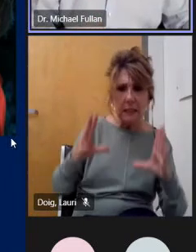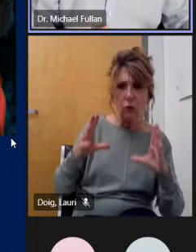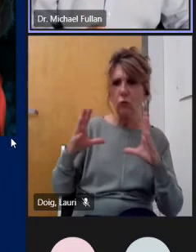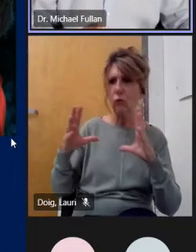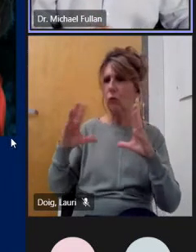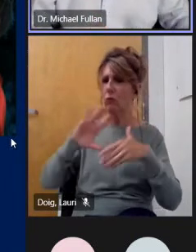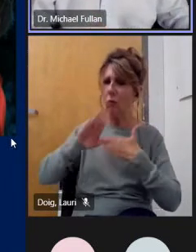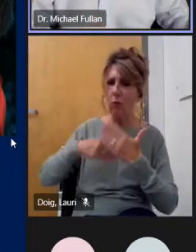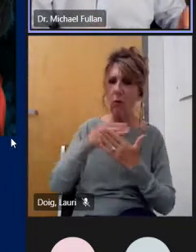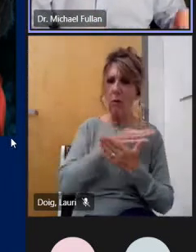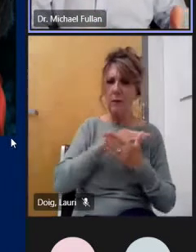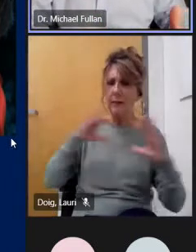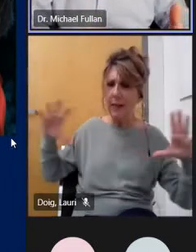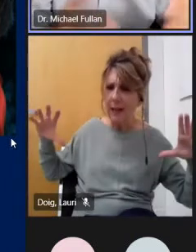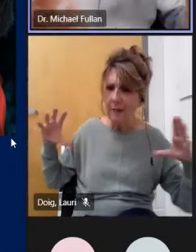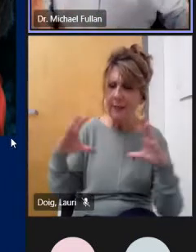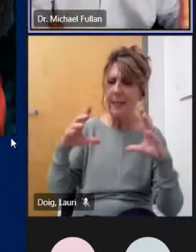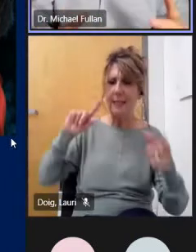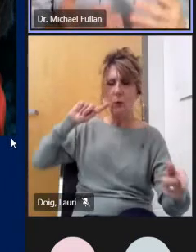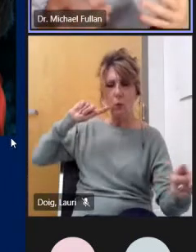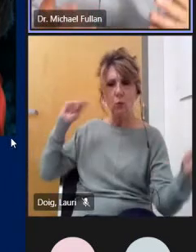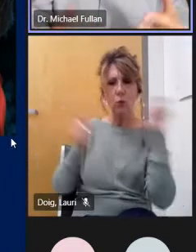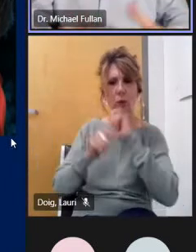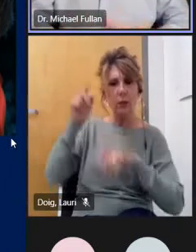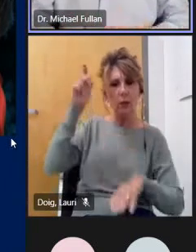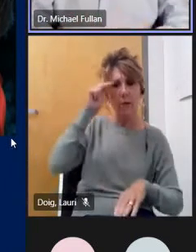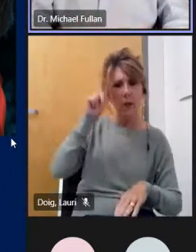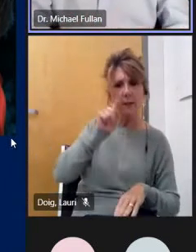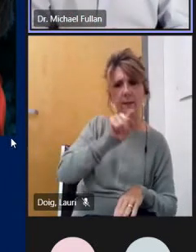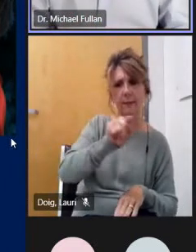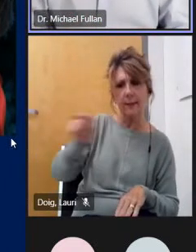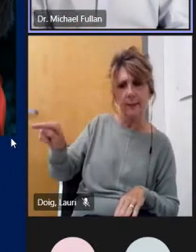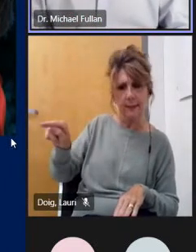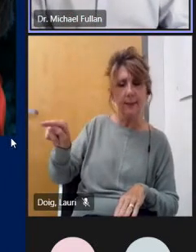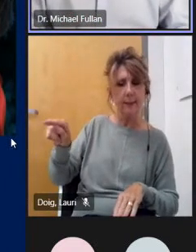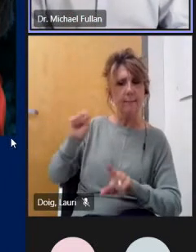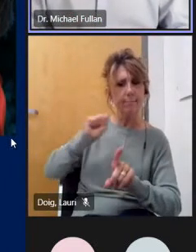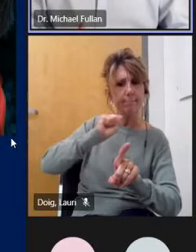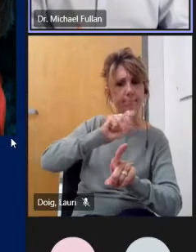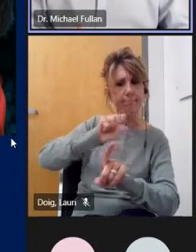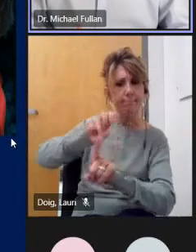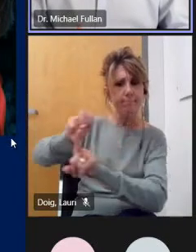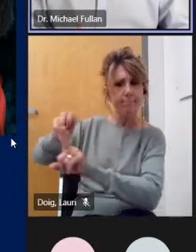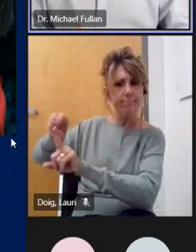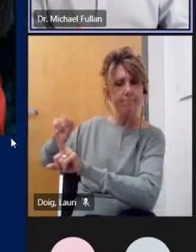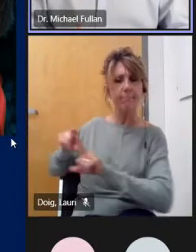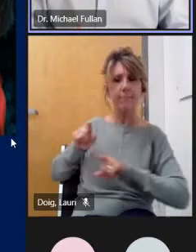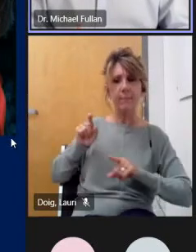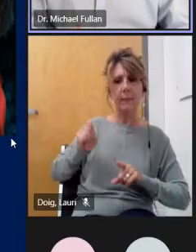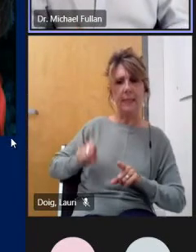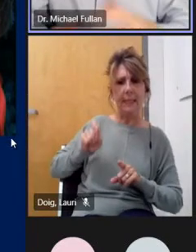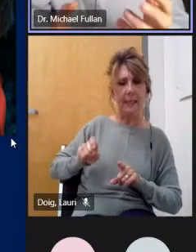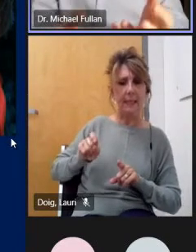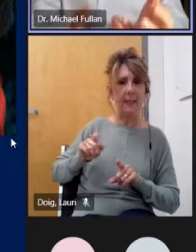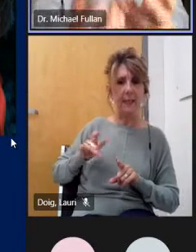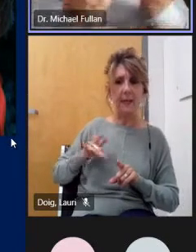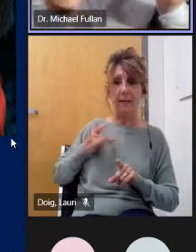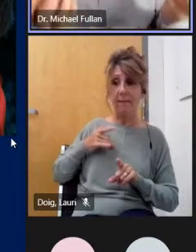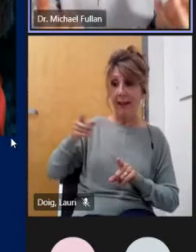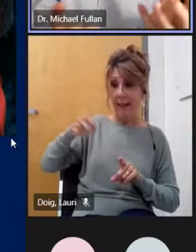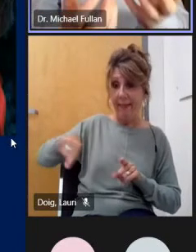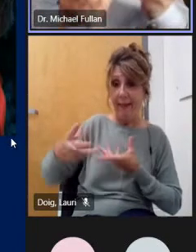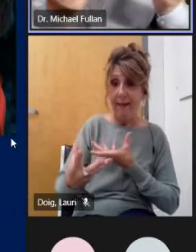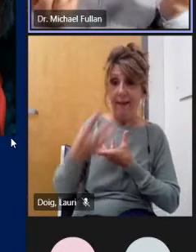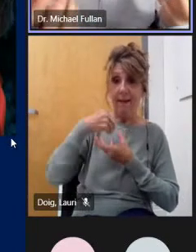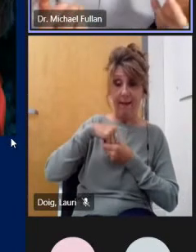and teaching force and all of those part and so one of they all of the people that work with us they're